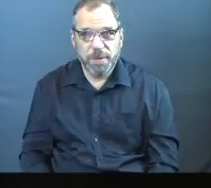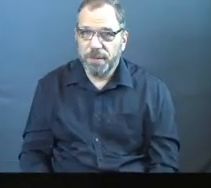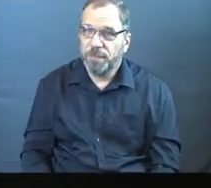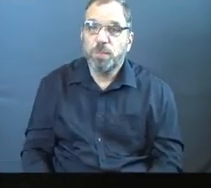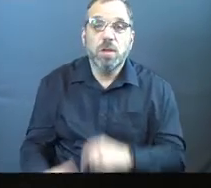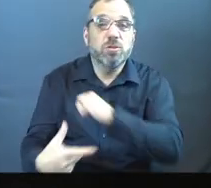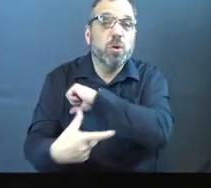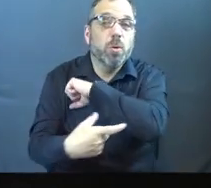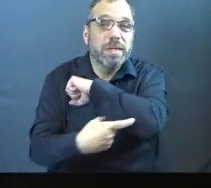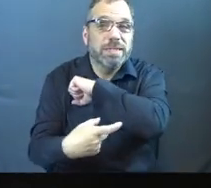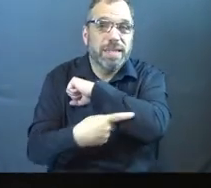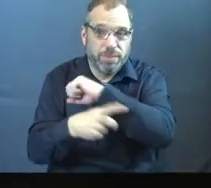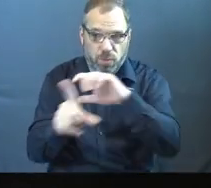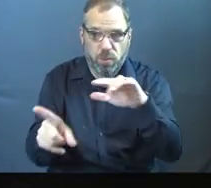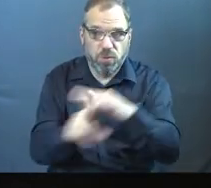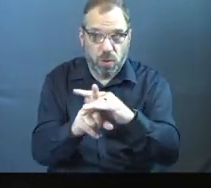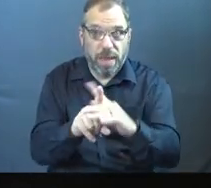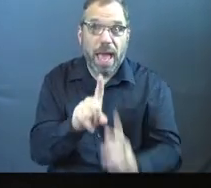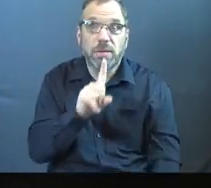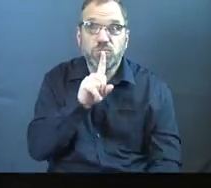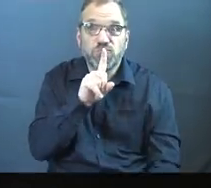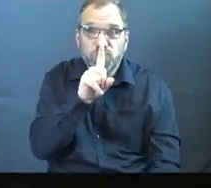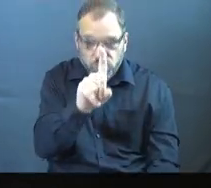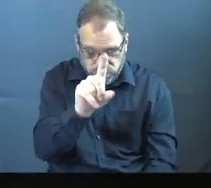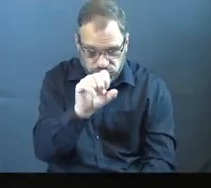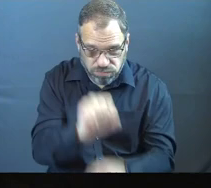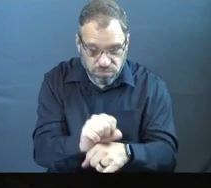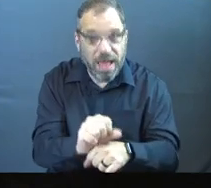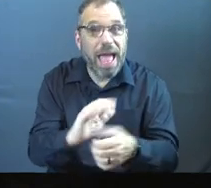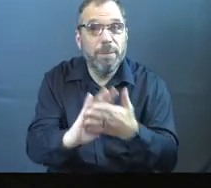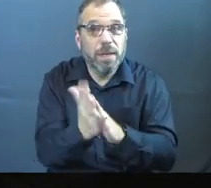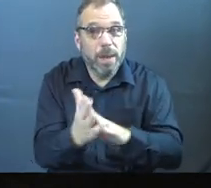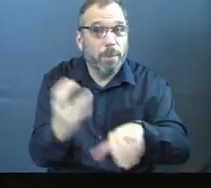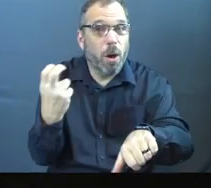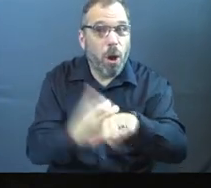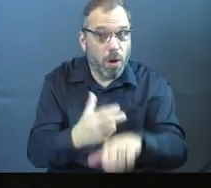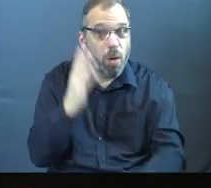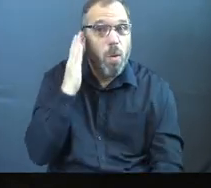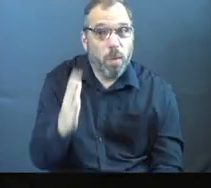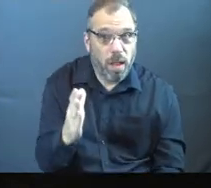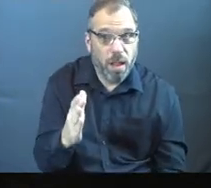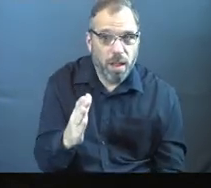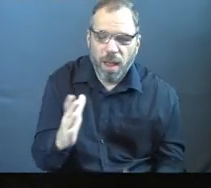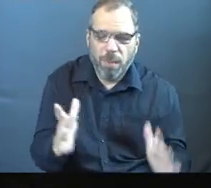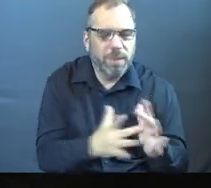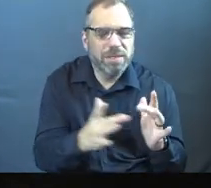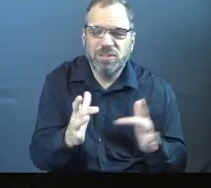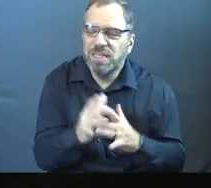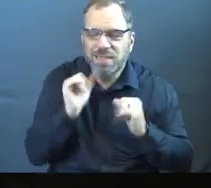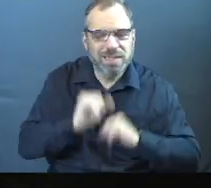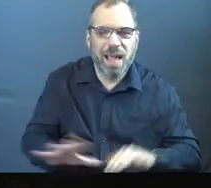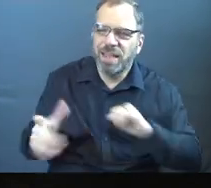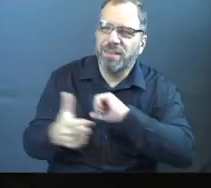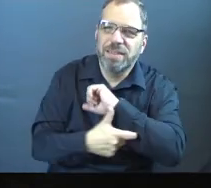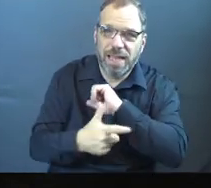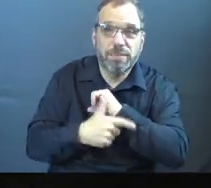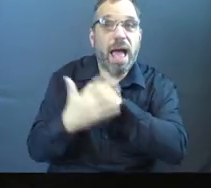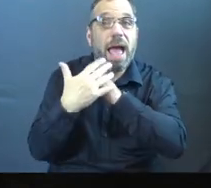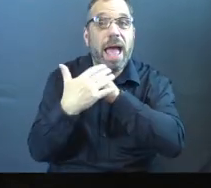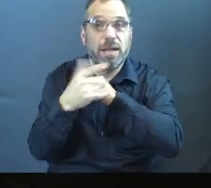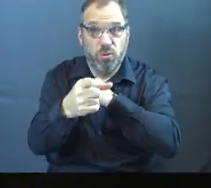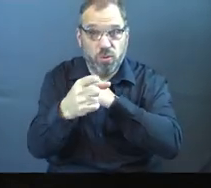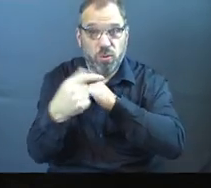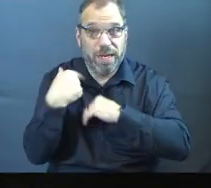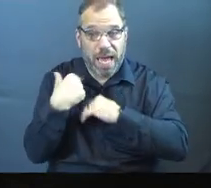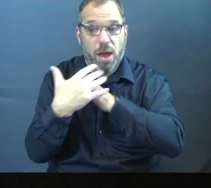So the temptation will be real and it will be hard. Okay. But Jesus doesn't give into the temptation and we are called to do the